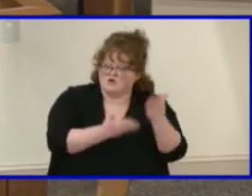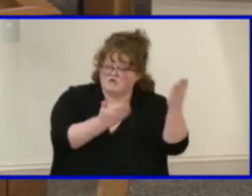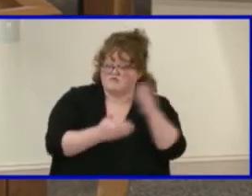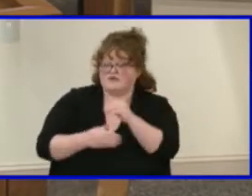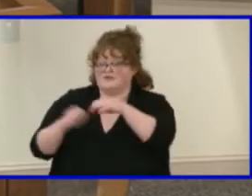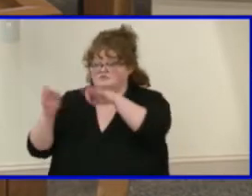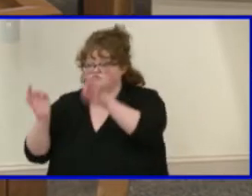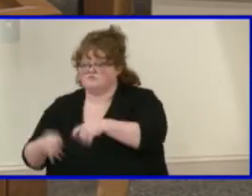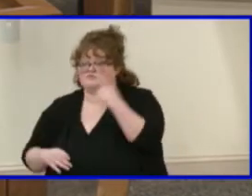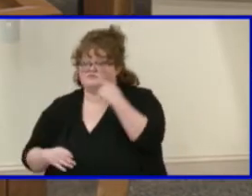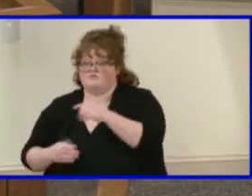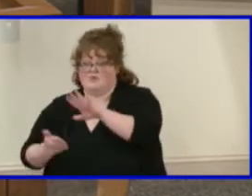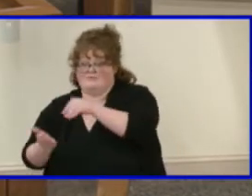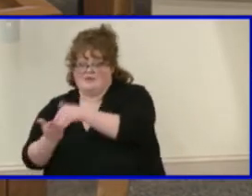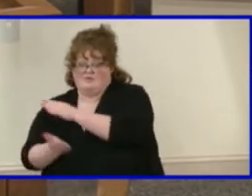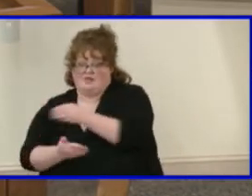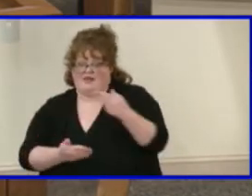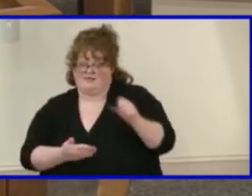high school.